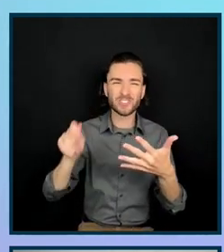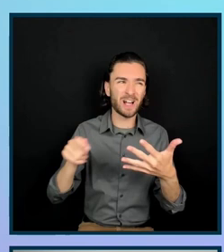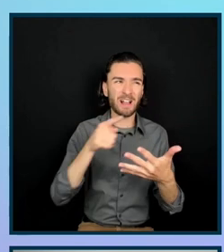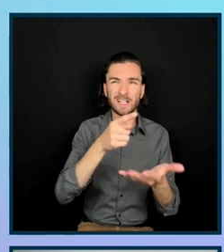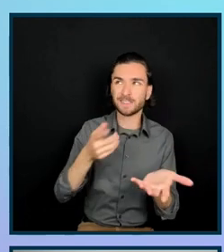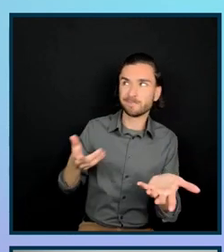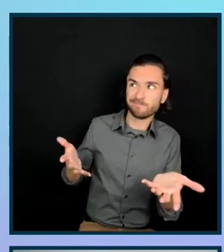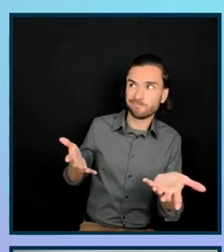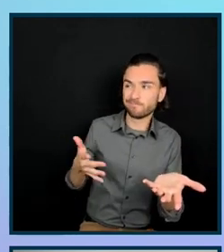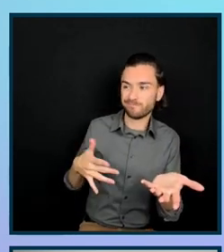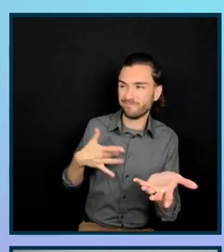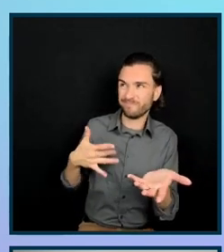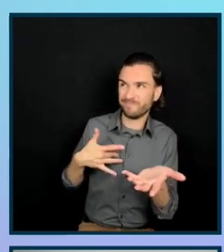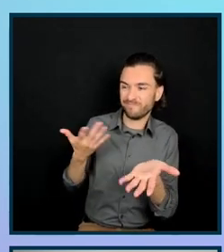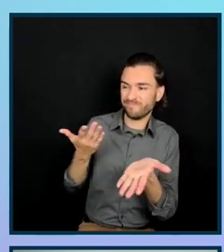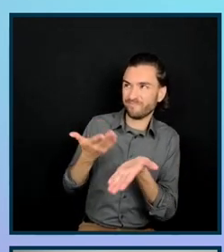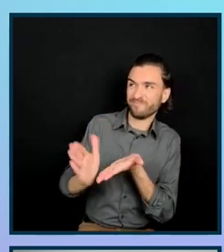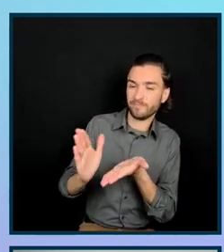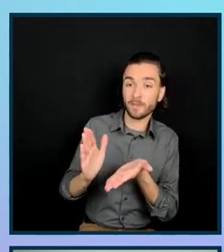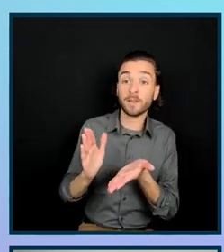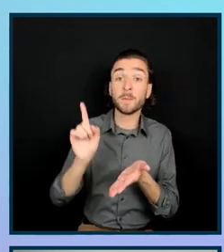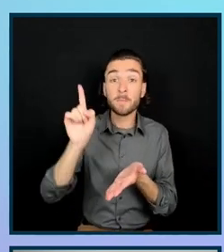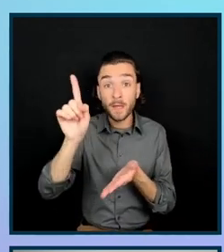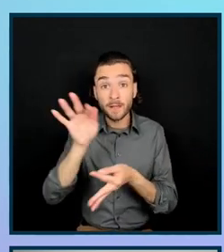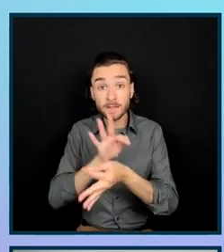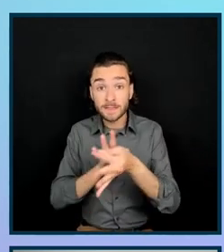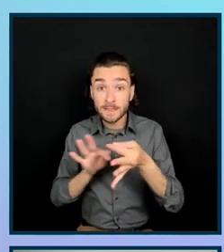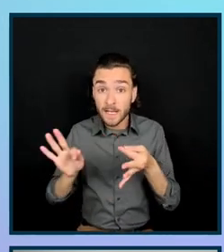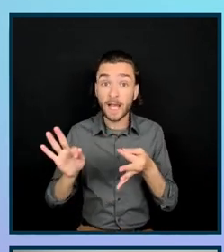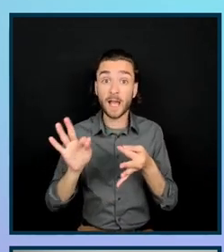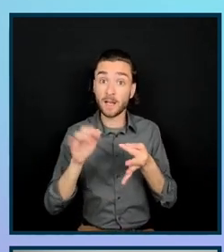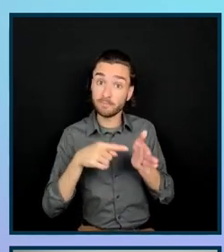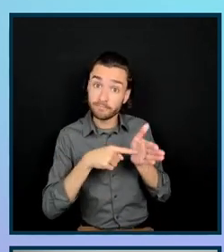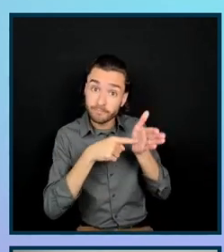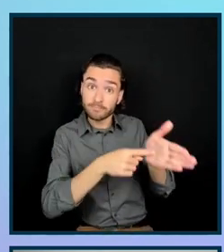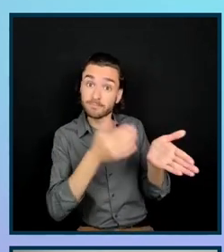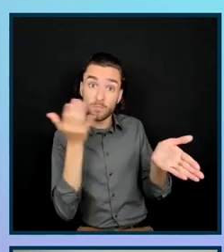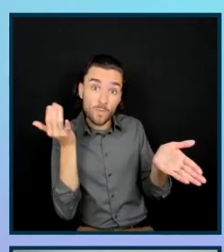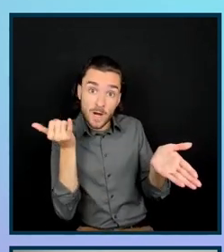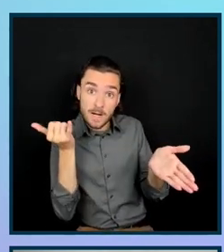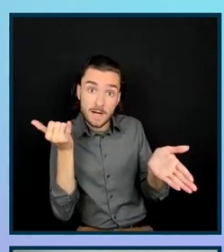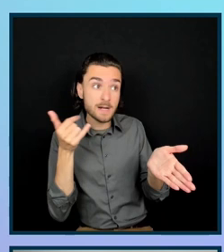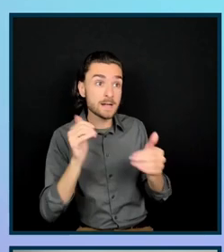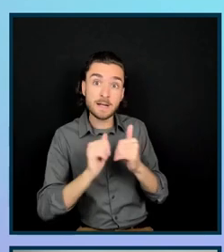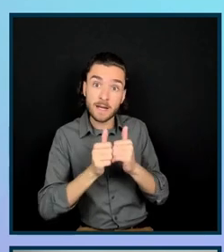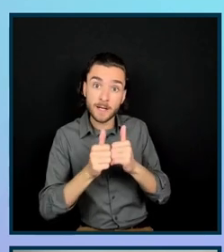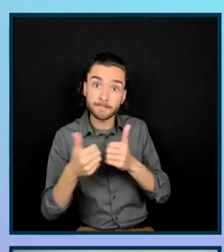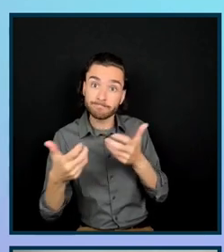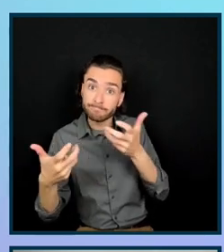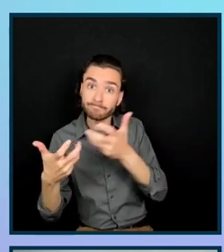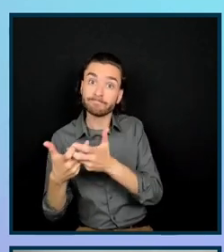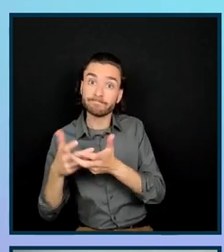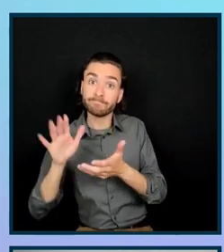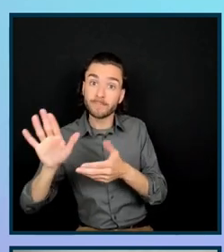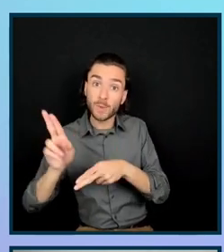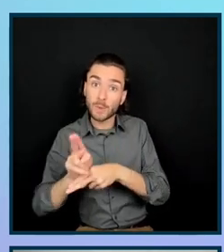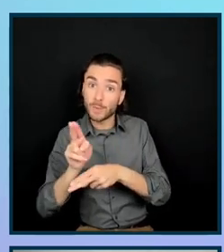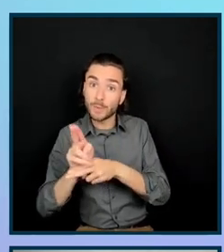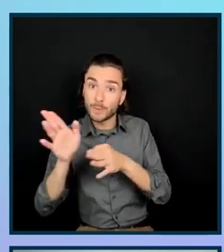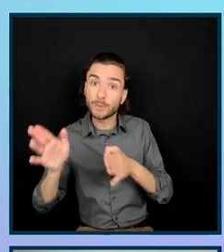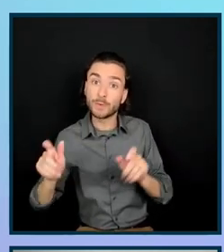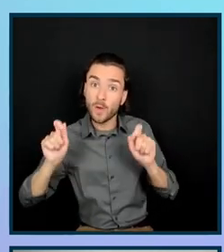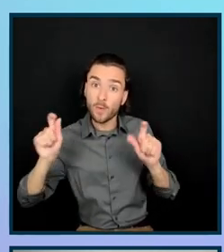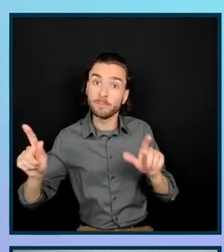But if you connect those changes to tangible, real differences that it can make for users with disabilities in their everyday lives,